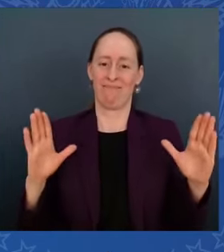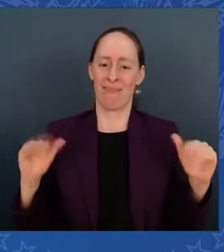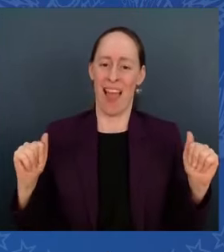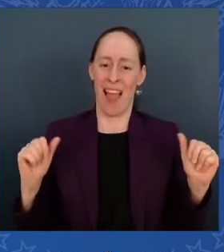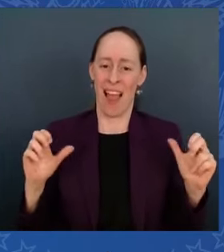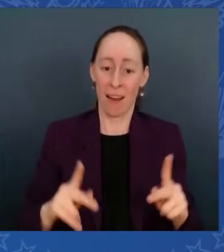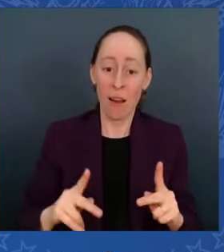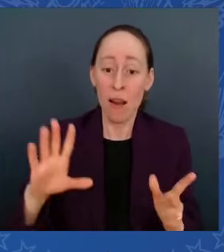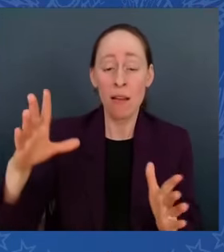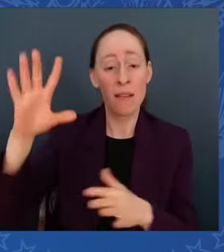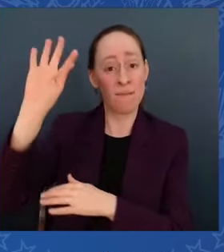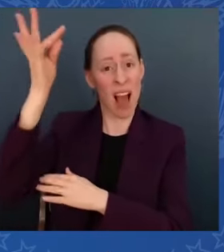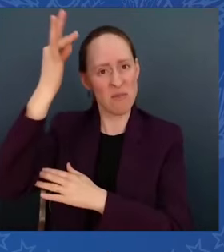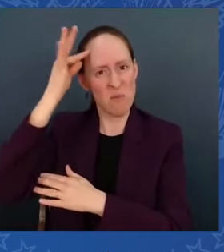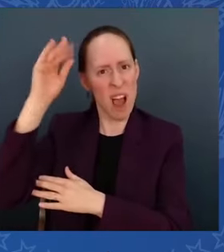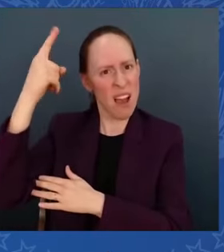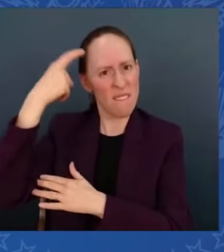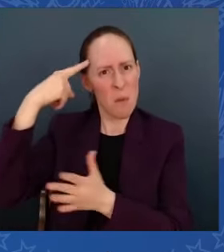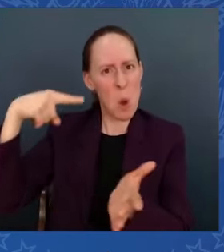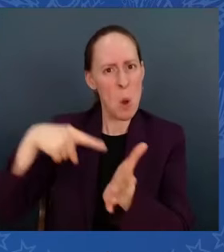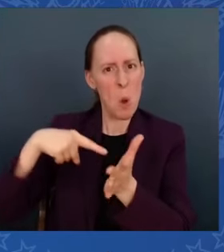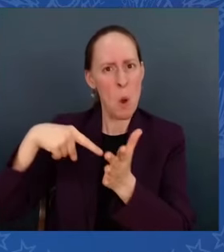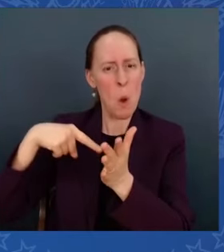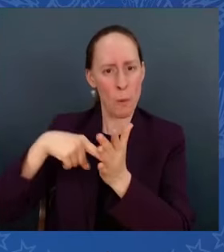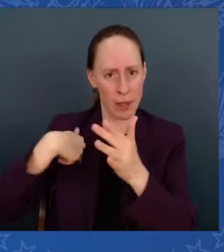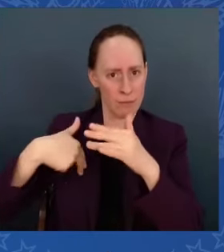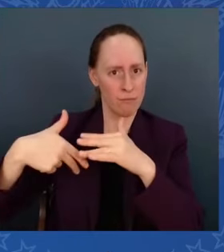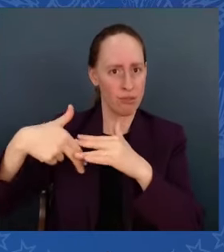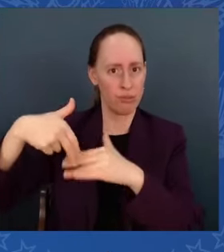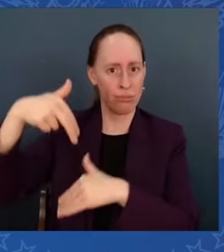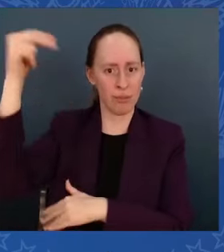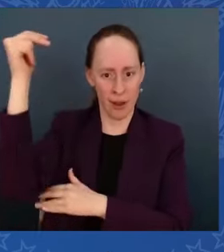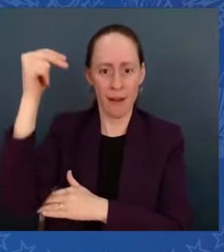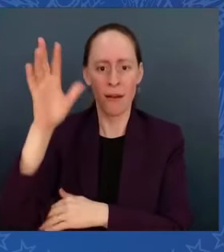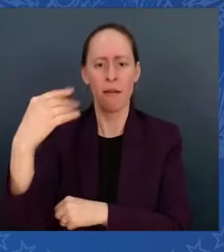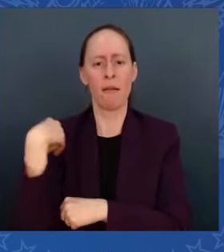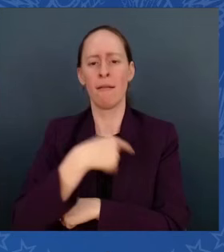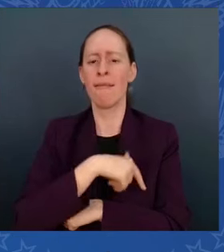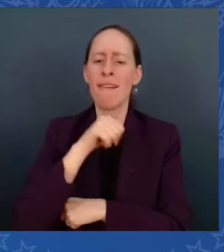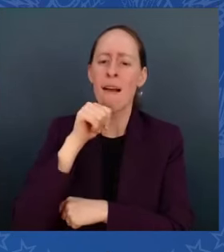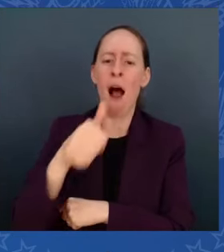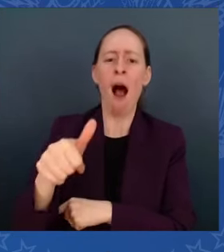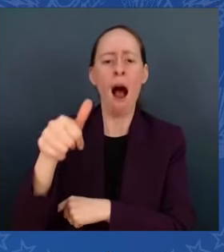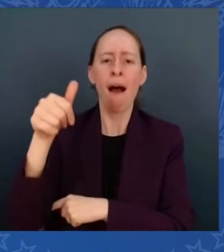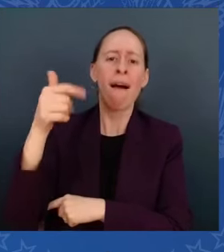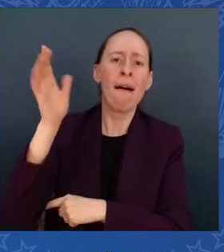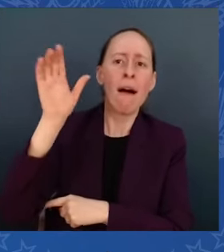by fighting to make the very wealthy and big corporations begin to pay their fair share. And by the way,